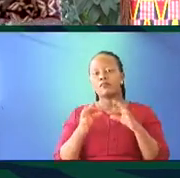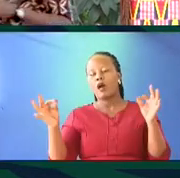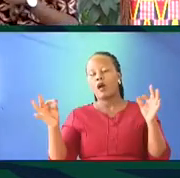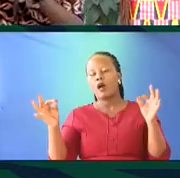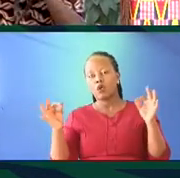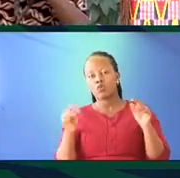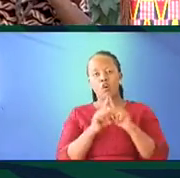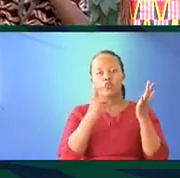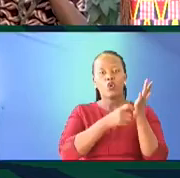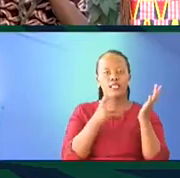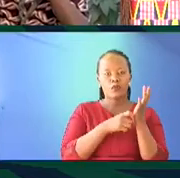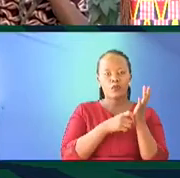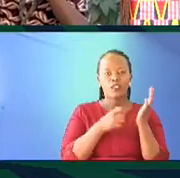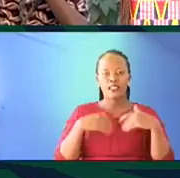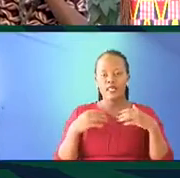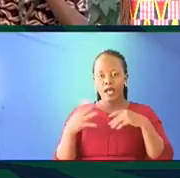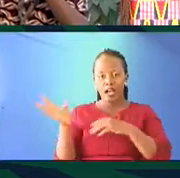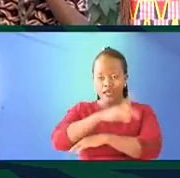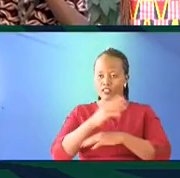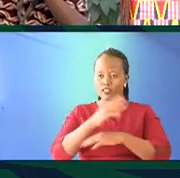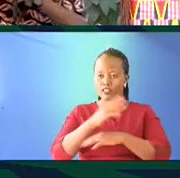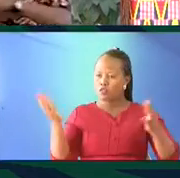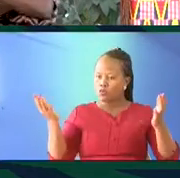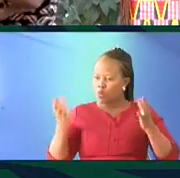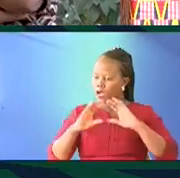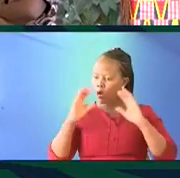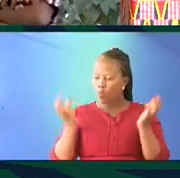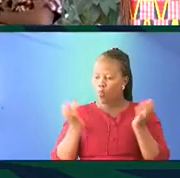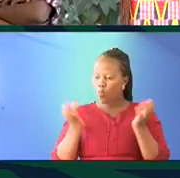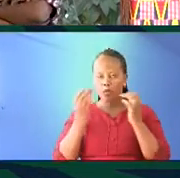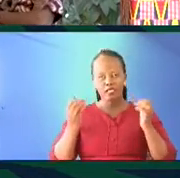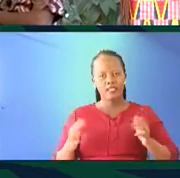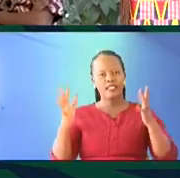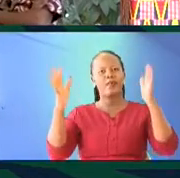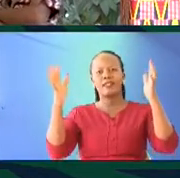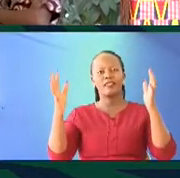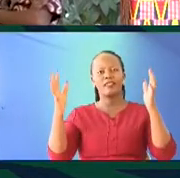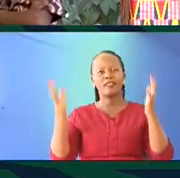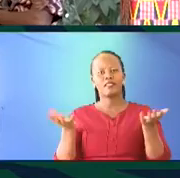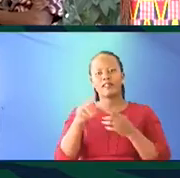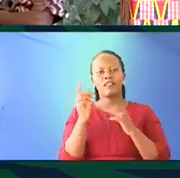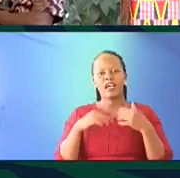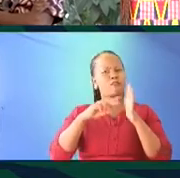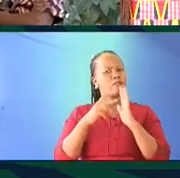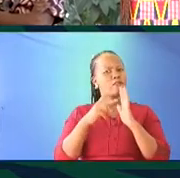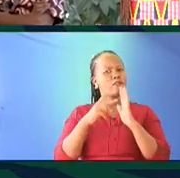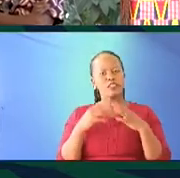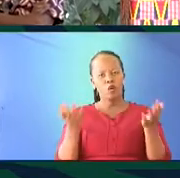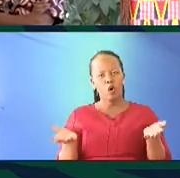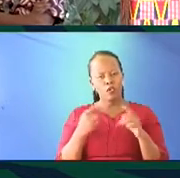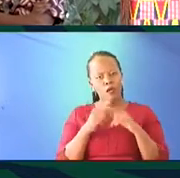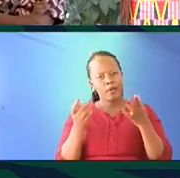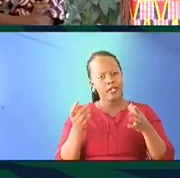and also that Kiswahili now has a day that the whole world celebrates, and is that just token, but does it have meaning? But let